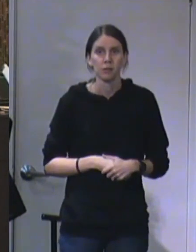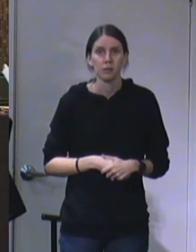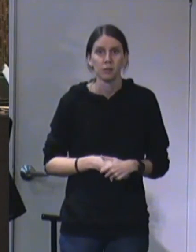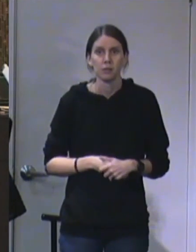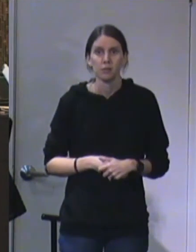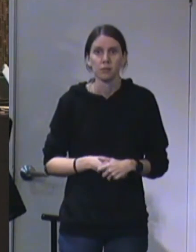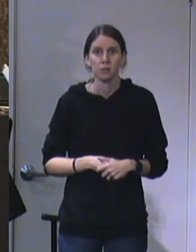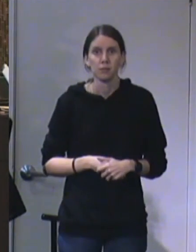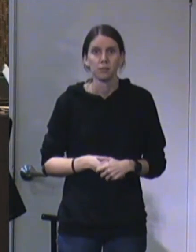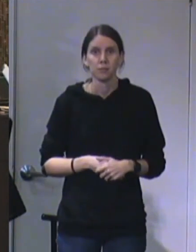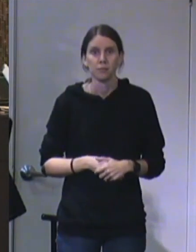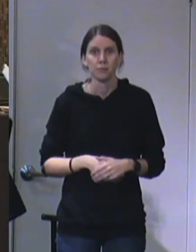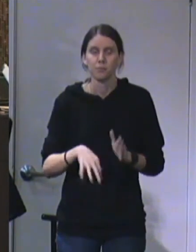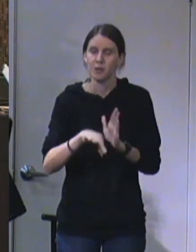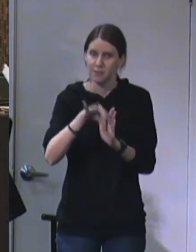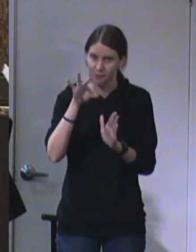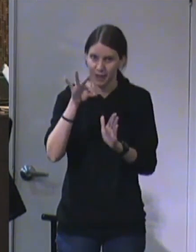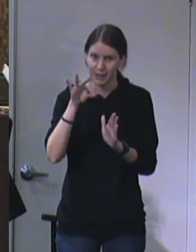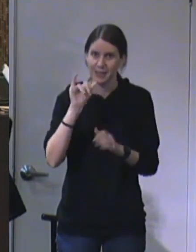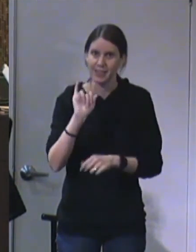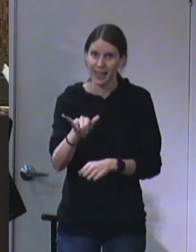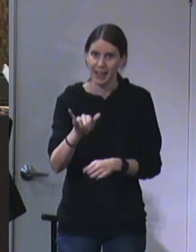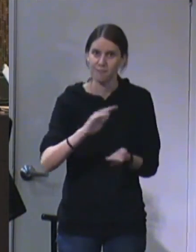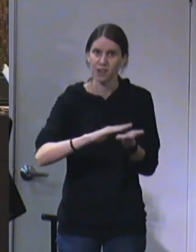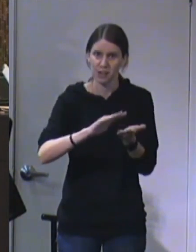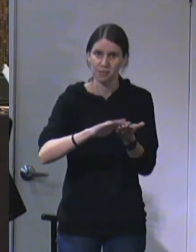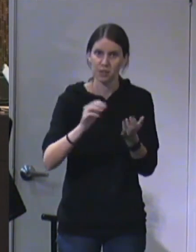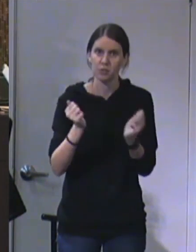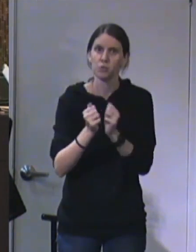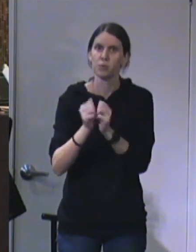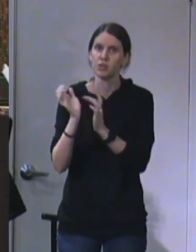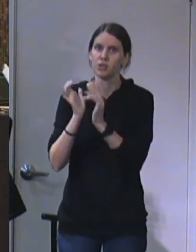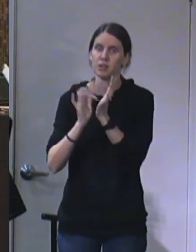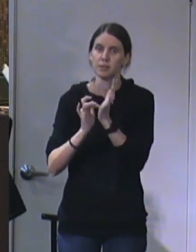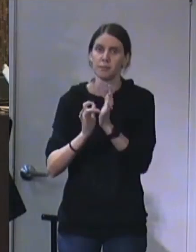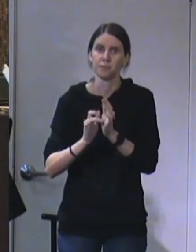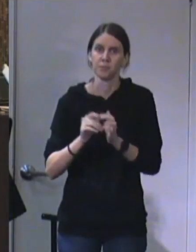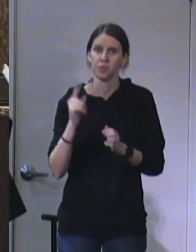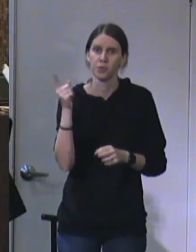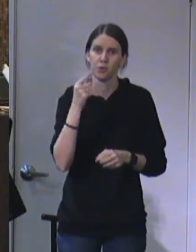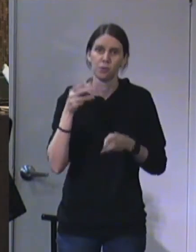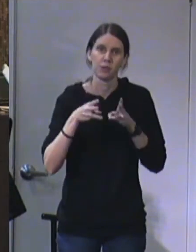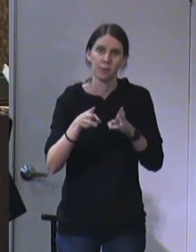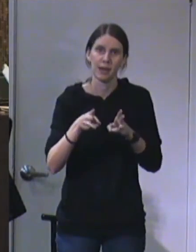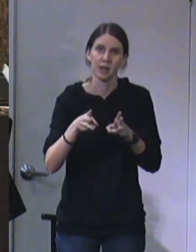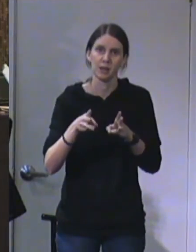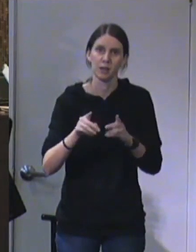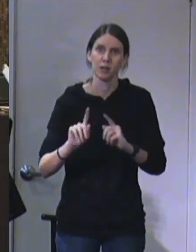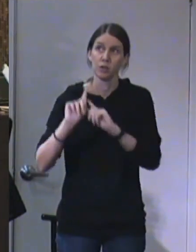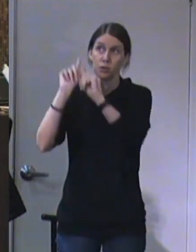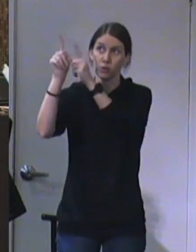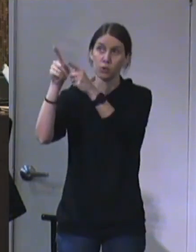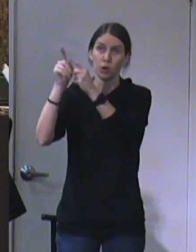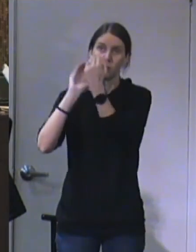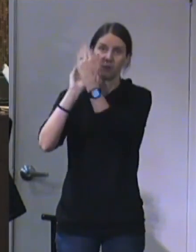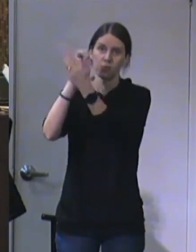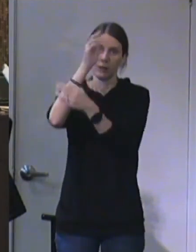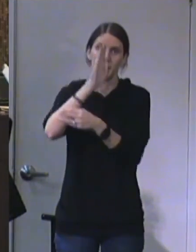We find it in Jesus. The only way to God,